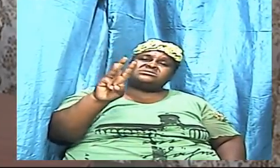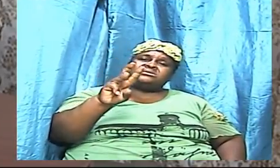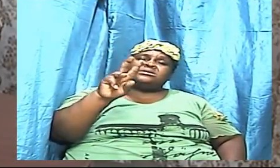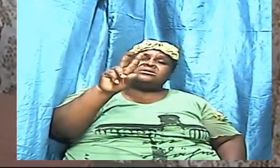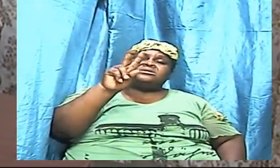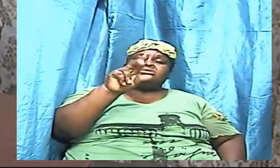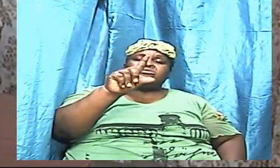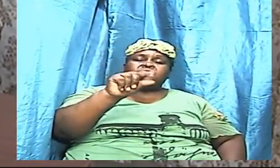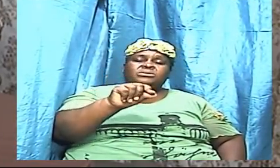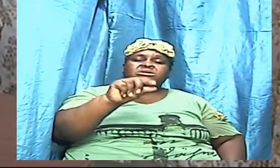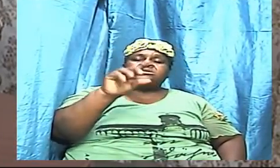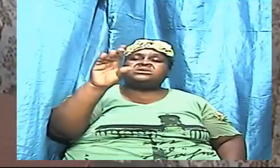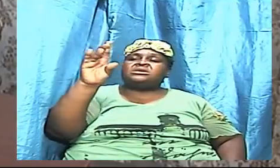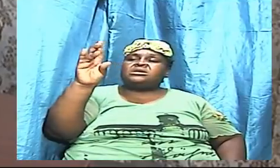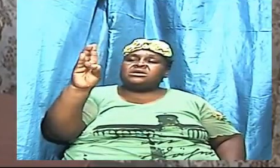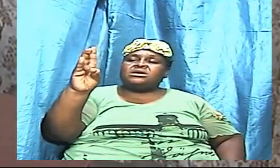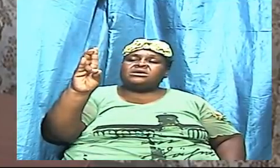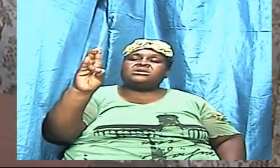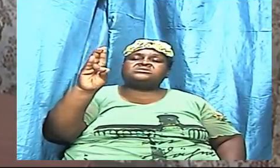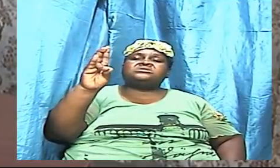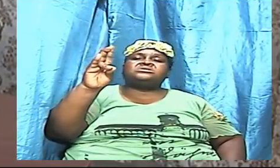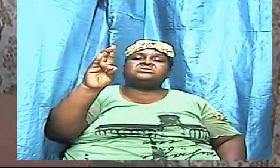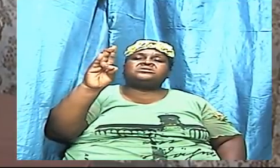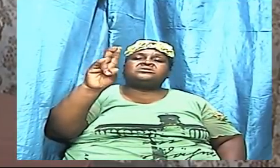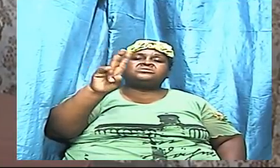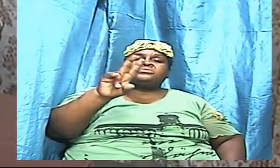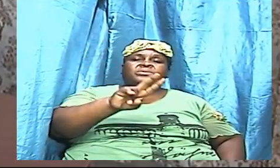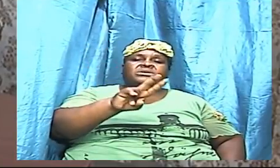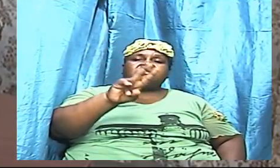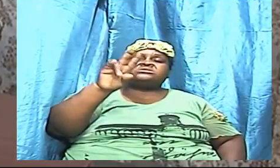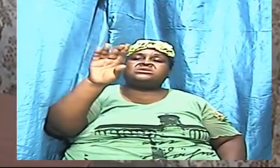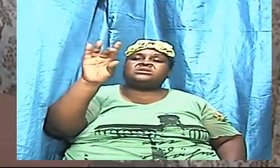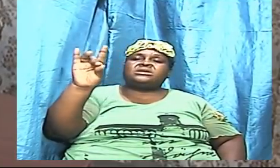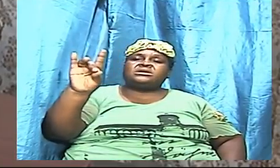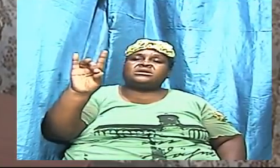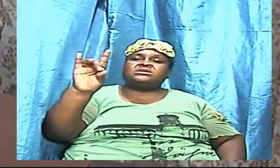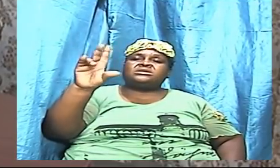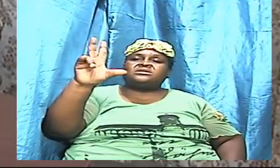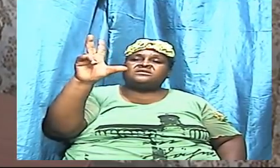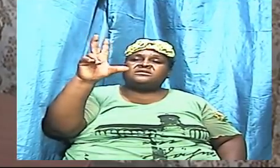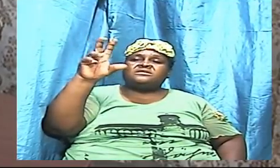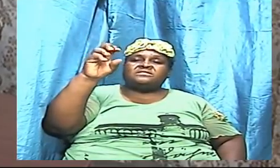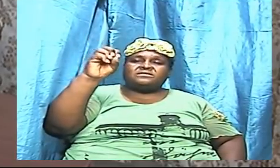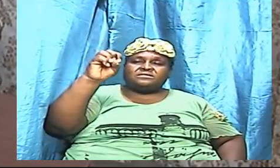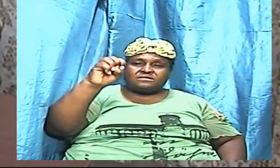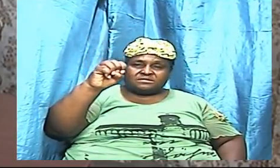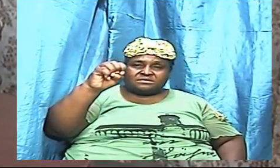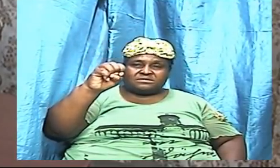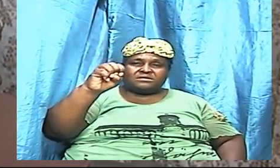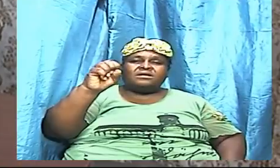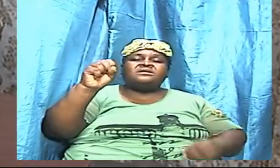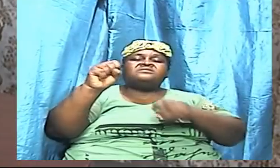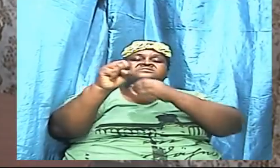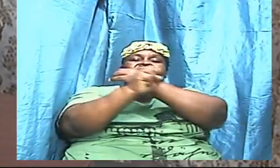28th the 29th and the 30th of september